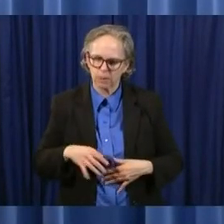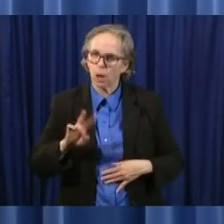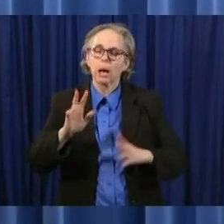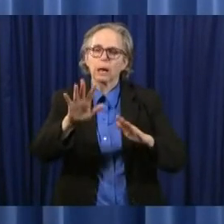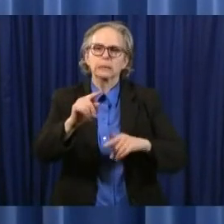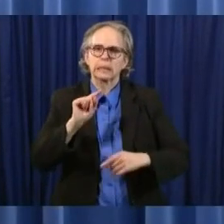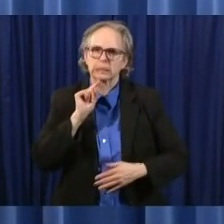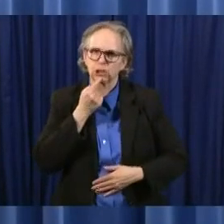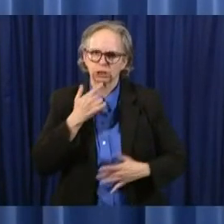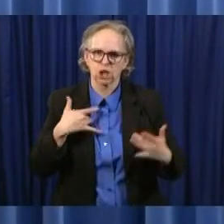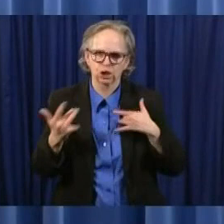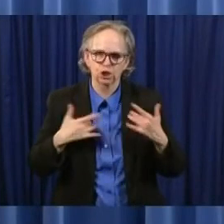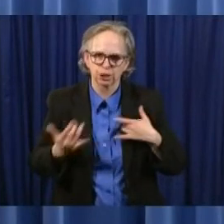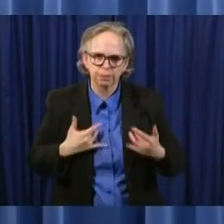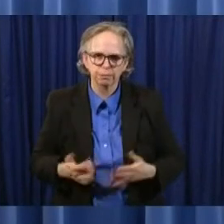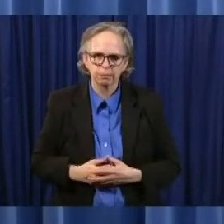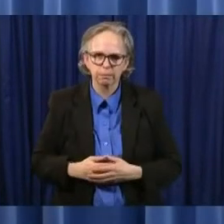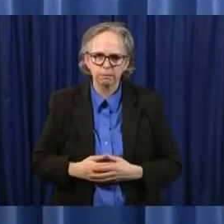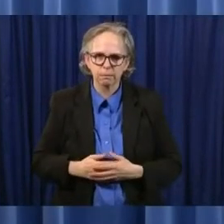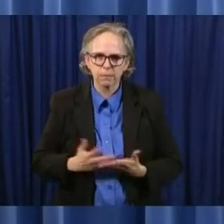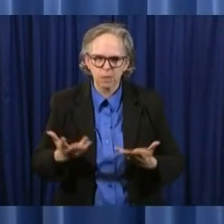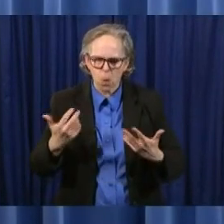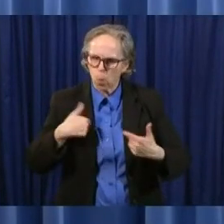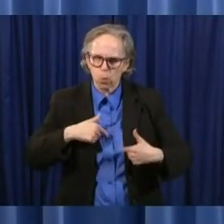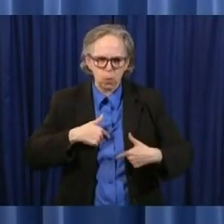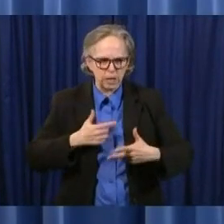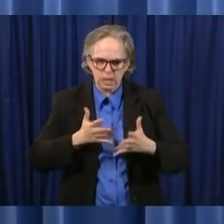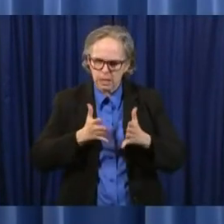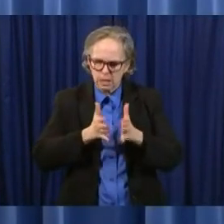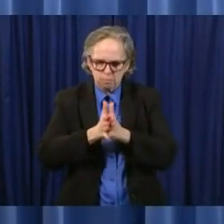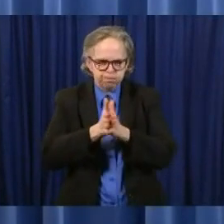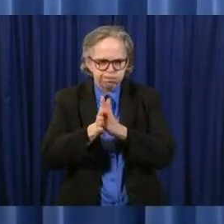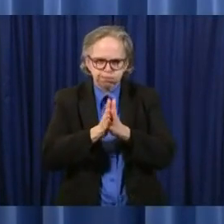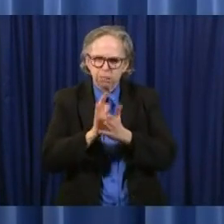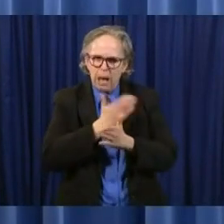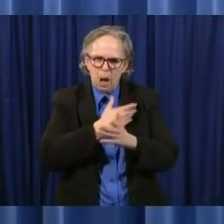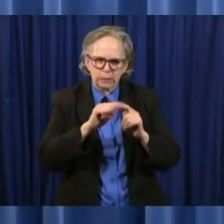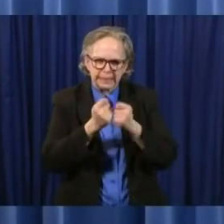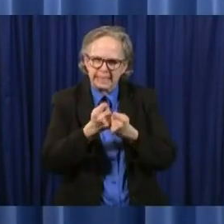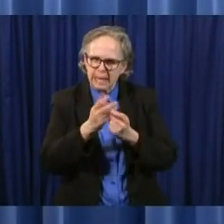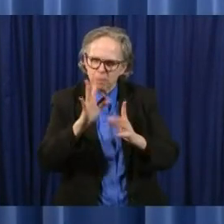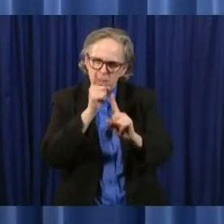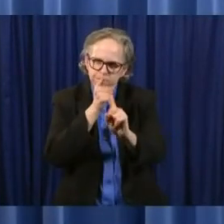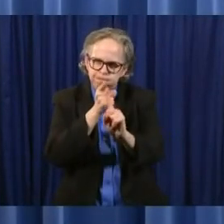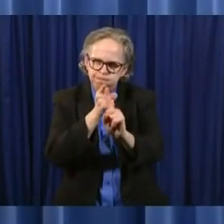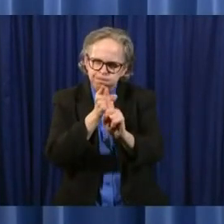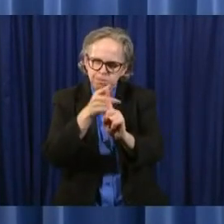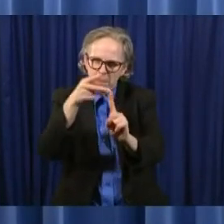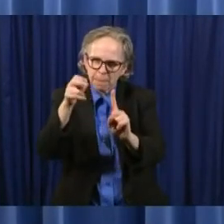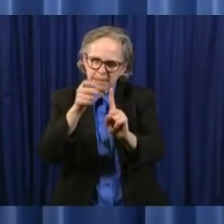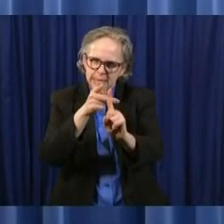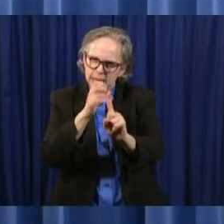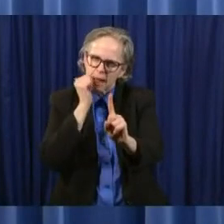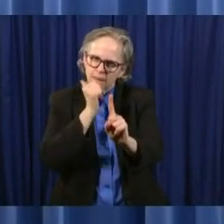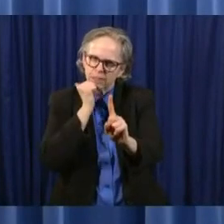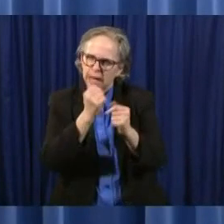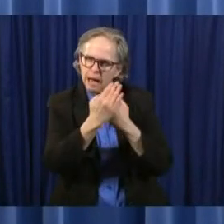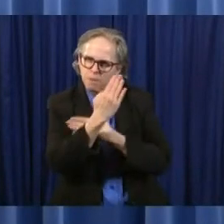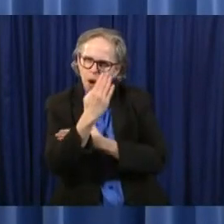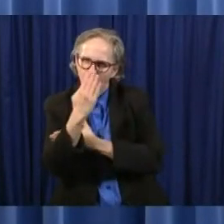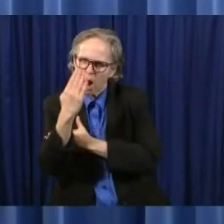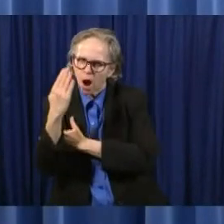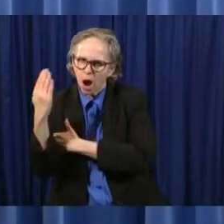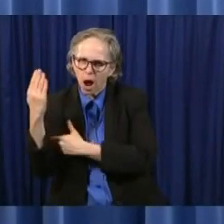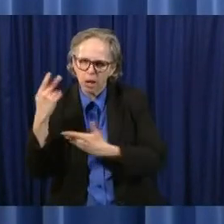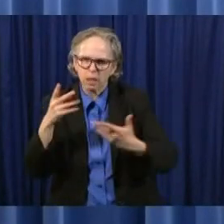it motivates my team every single day every day when we when i start my day i get a report on